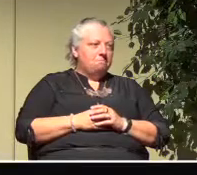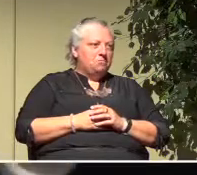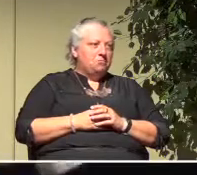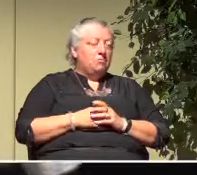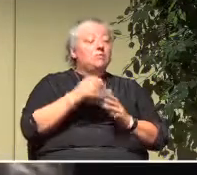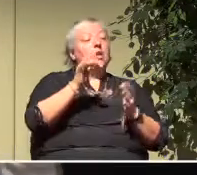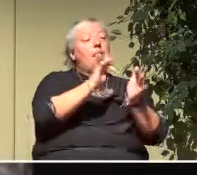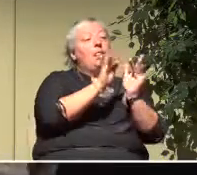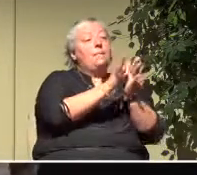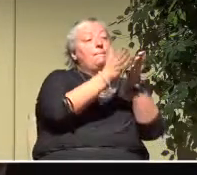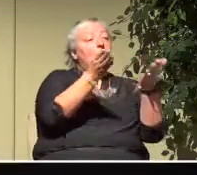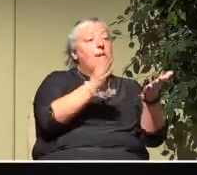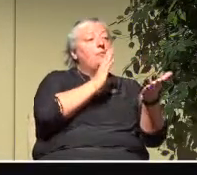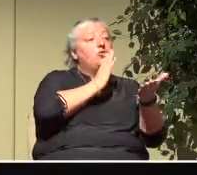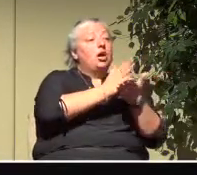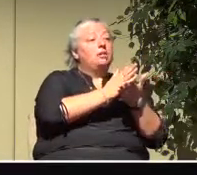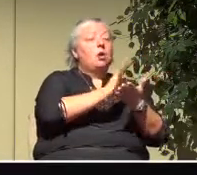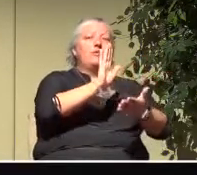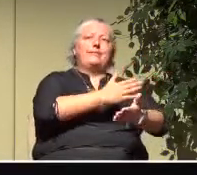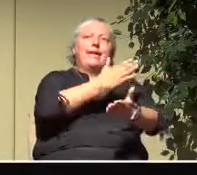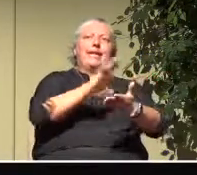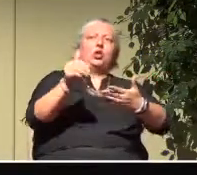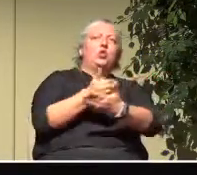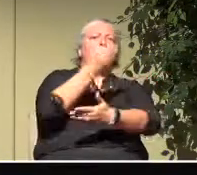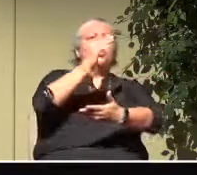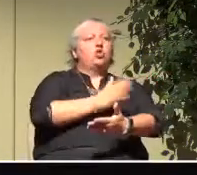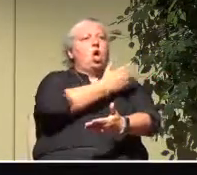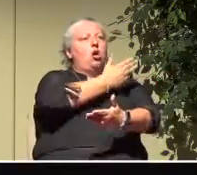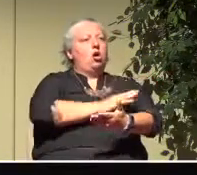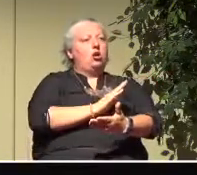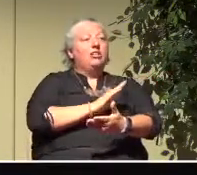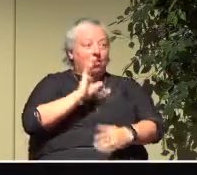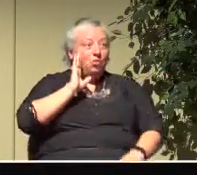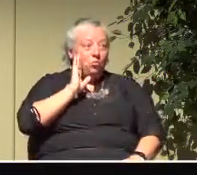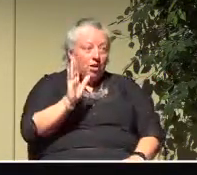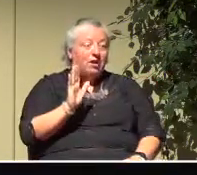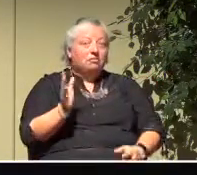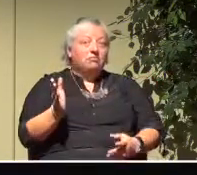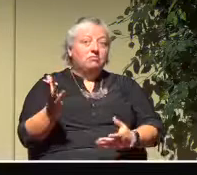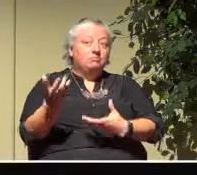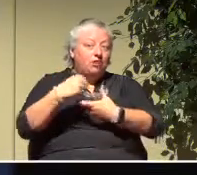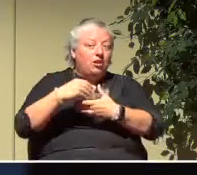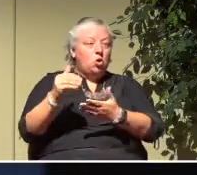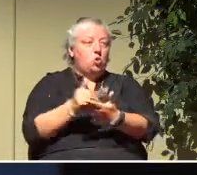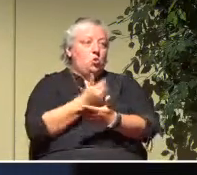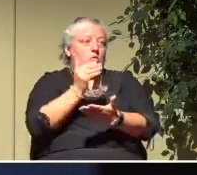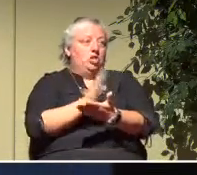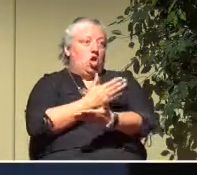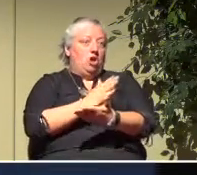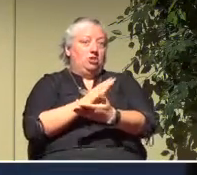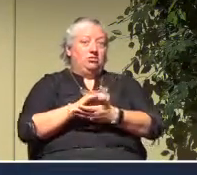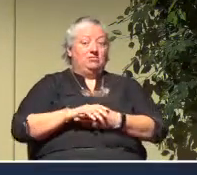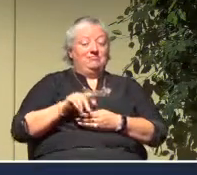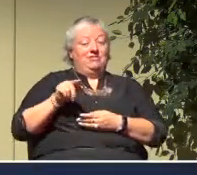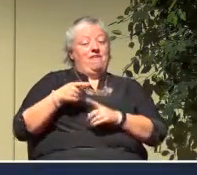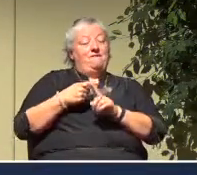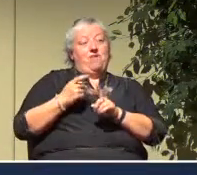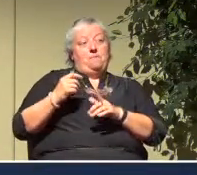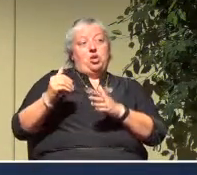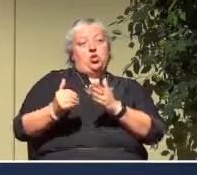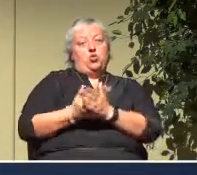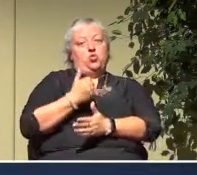talks about singing a new song. And there will be new songs. And the songs will be from a new